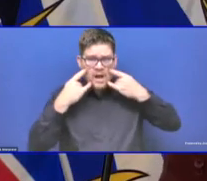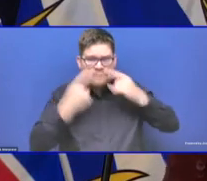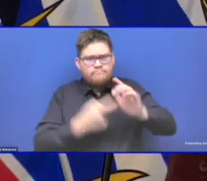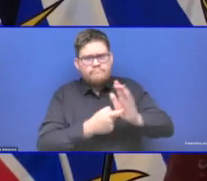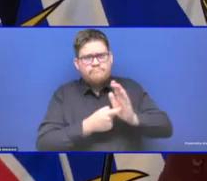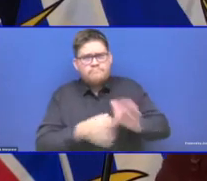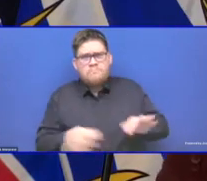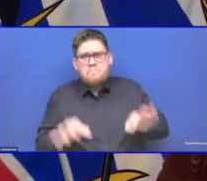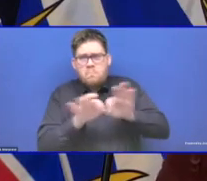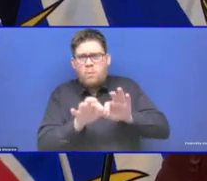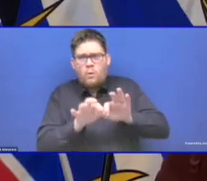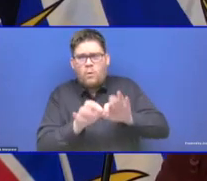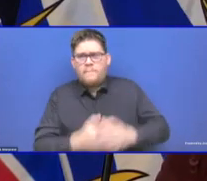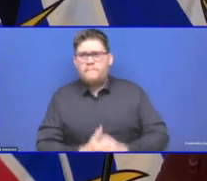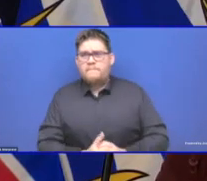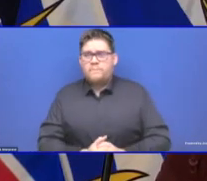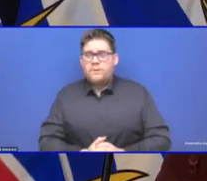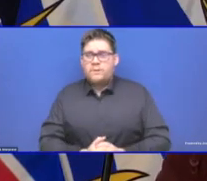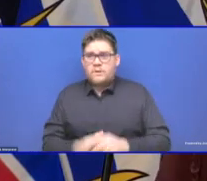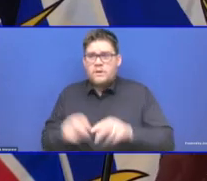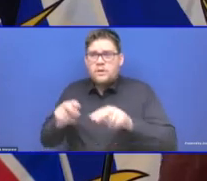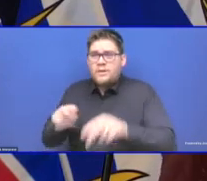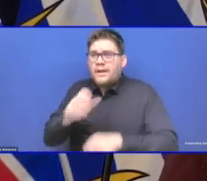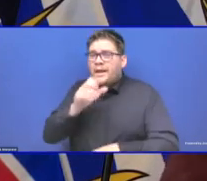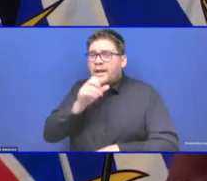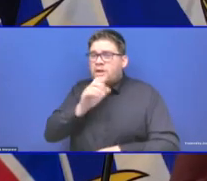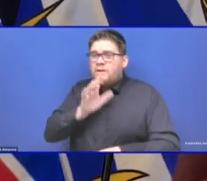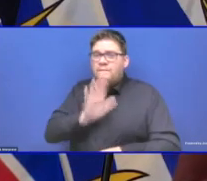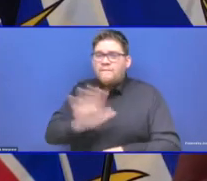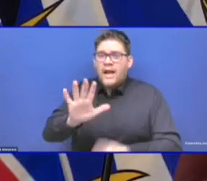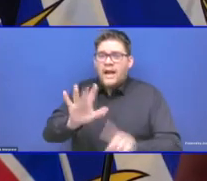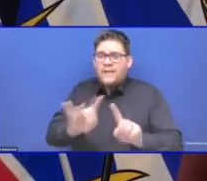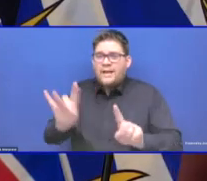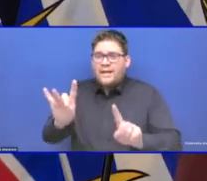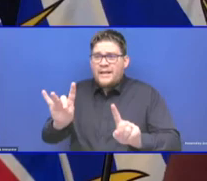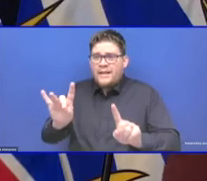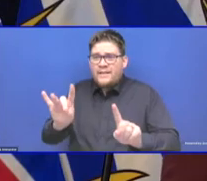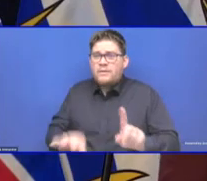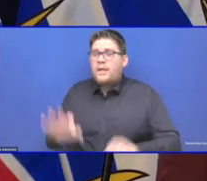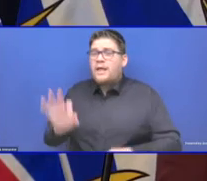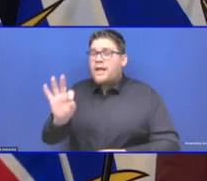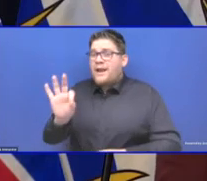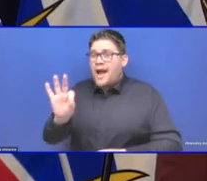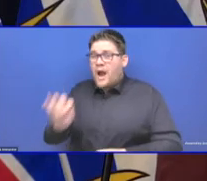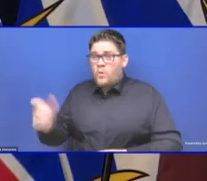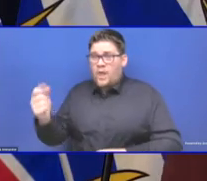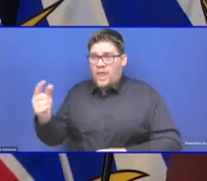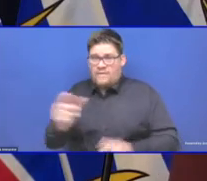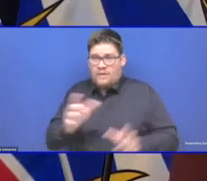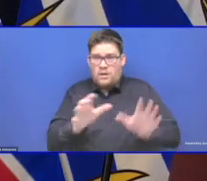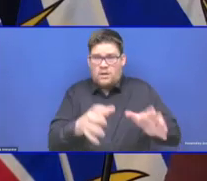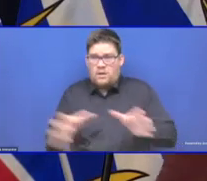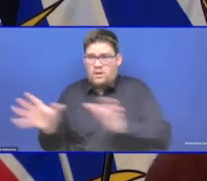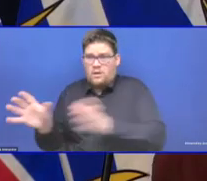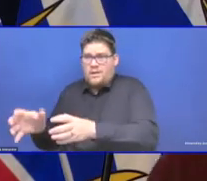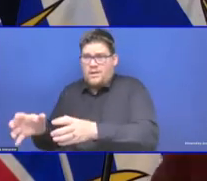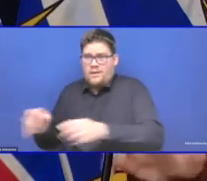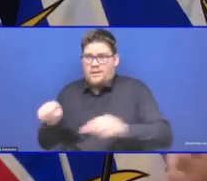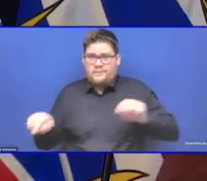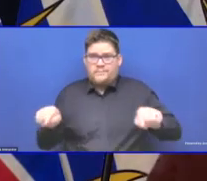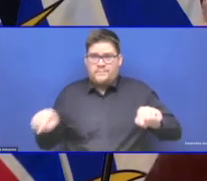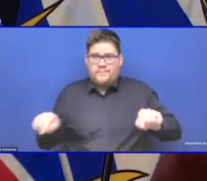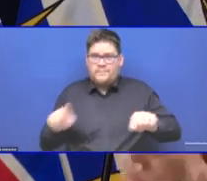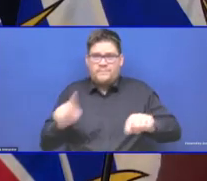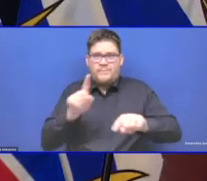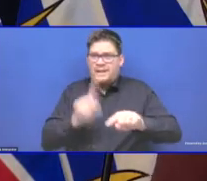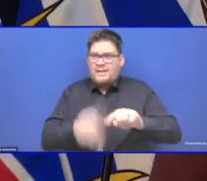children who are not yet eligible for vaccination. And we had the mask mandate in 9-11, but not the 5-8. And you see that